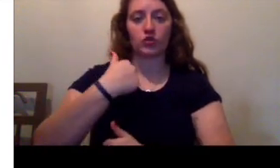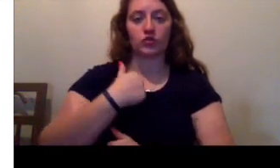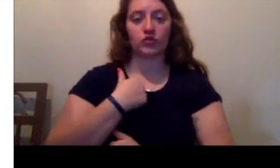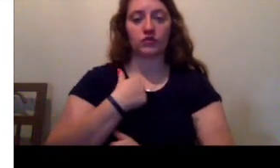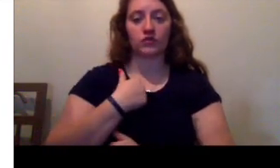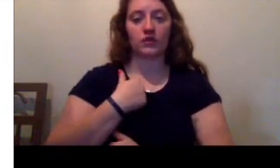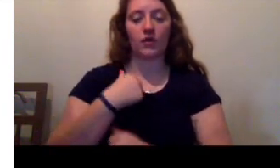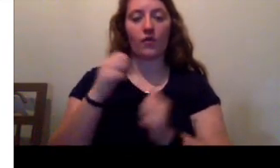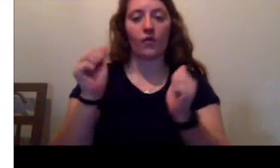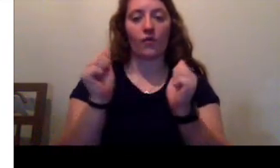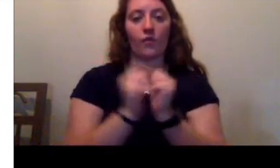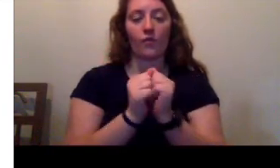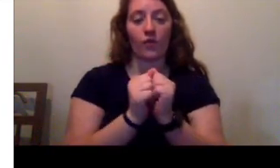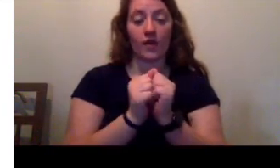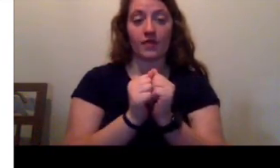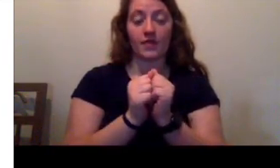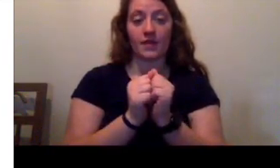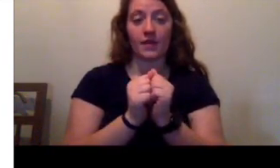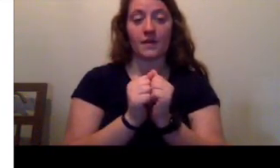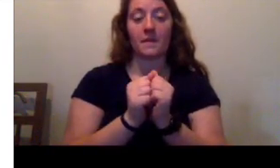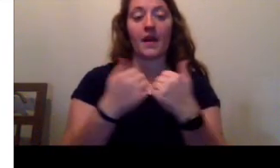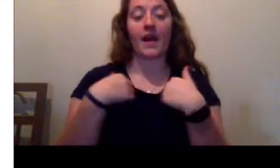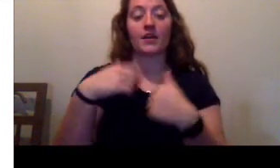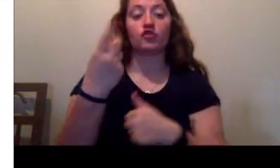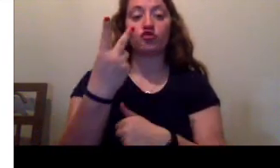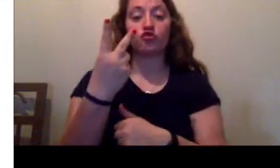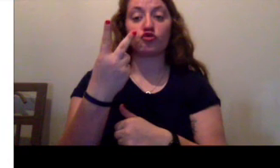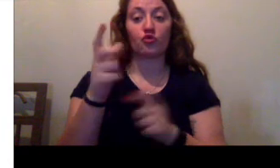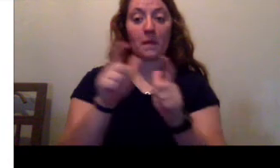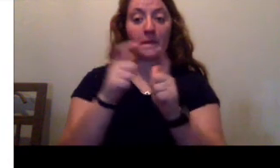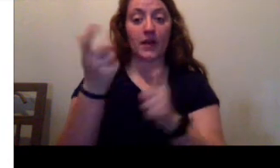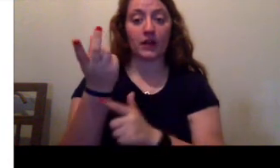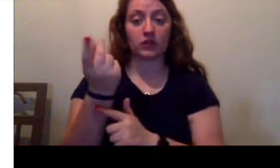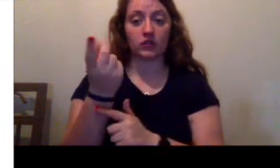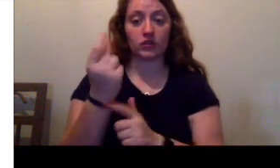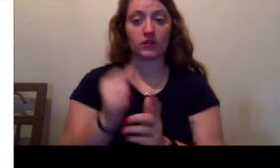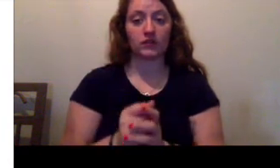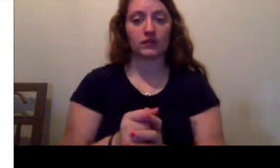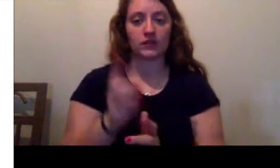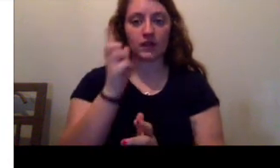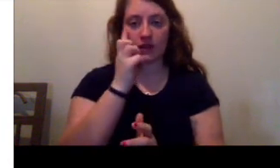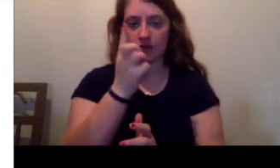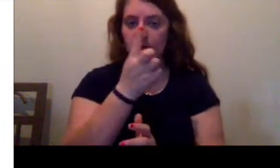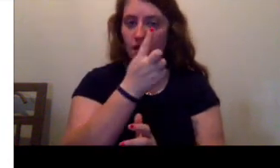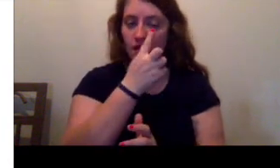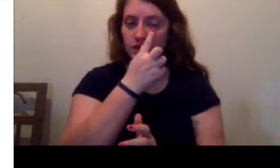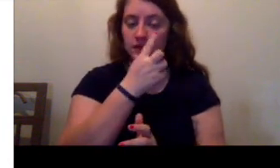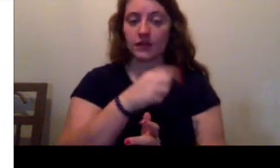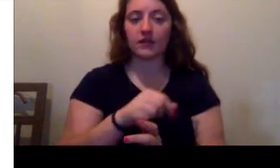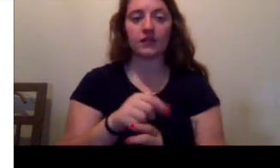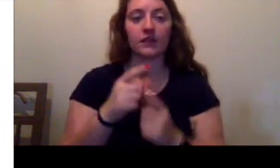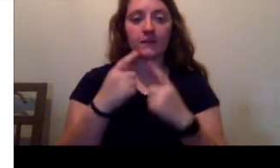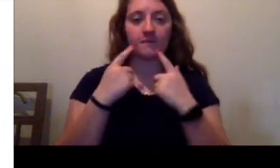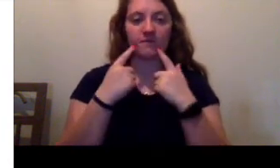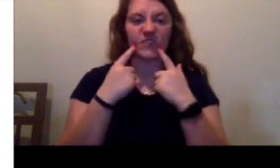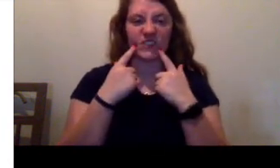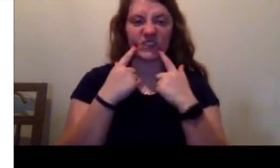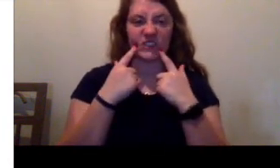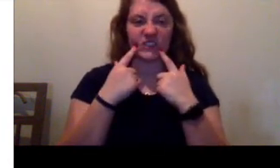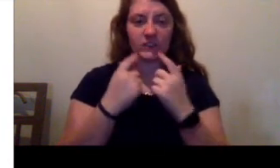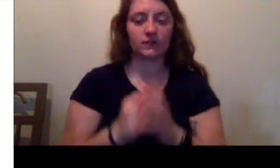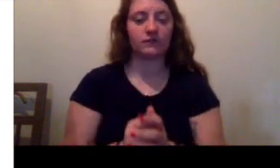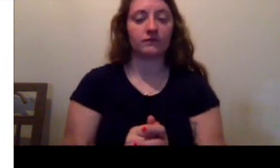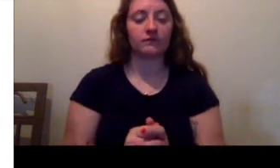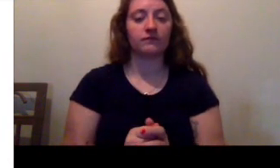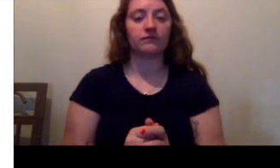With them straining at taut leashes were two large dogs, their eyes glittering, their lips curled.